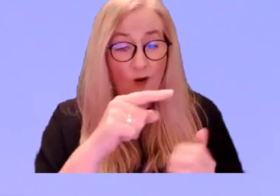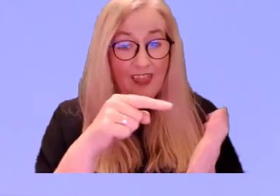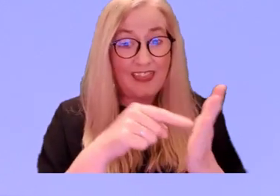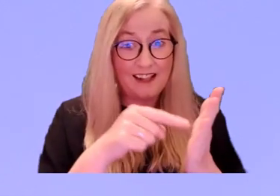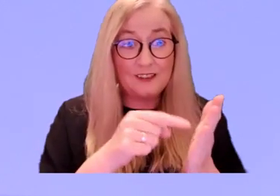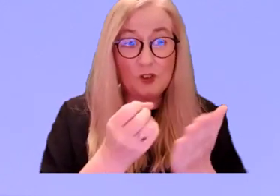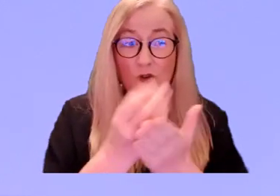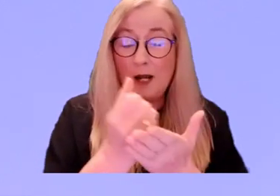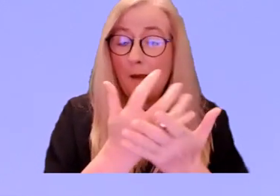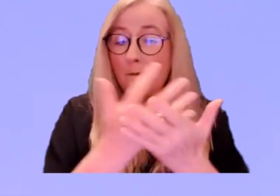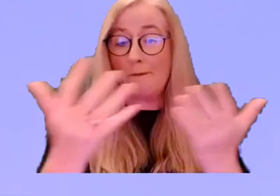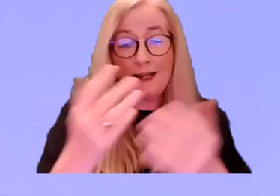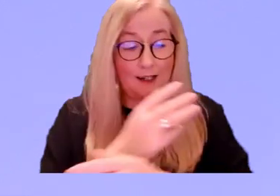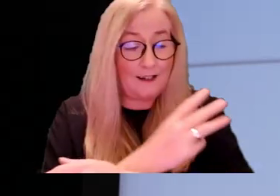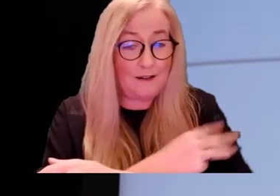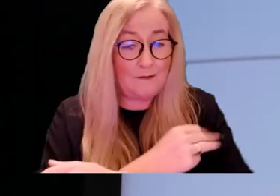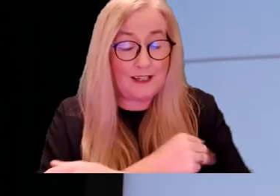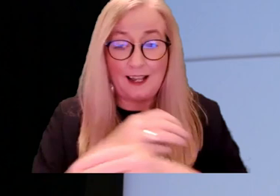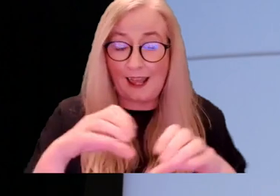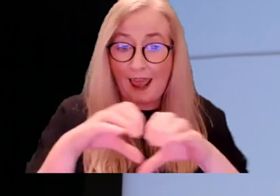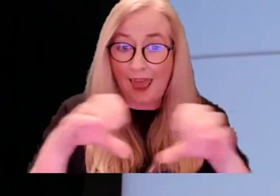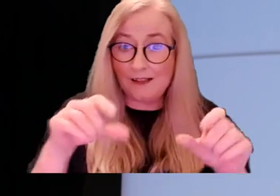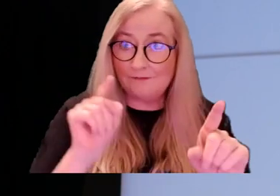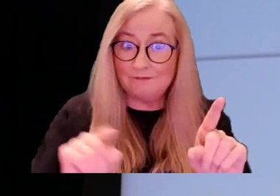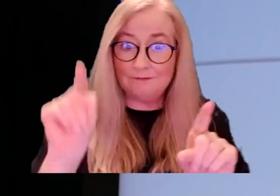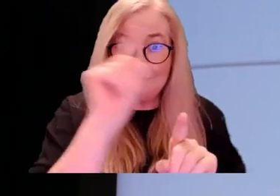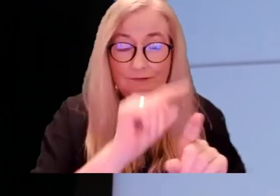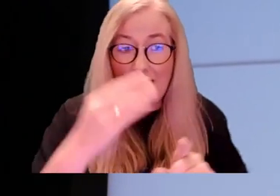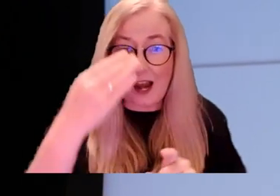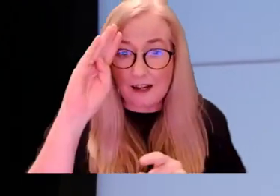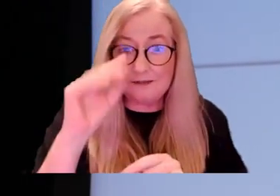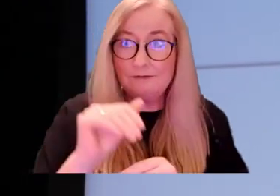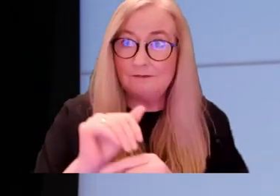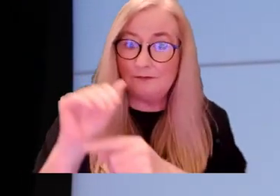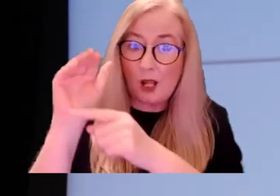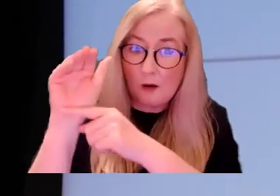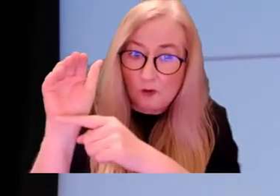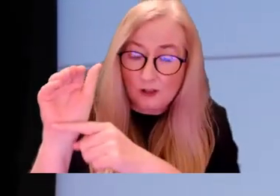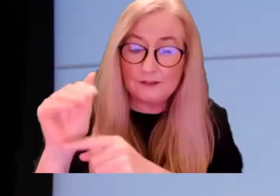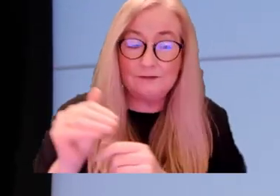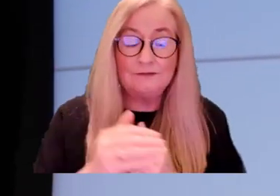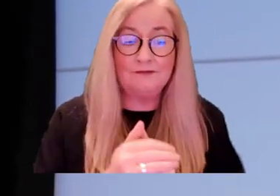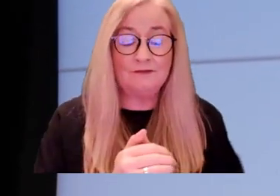that story in many police classrooms, in Ireland and abroad,